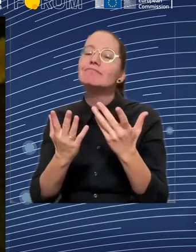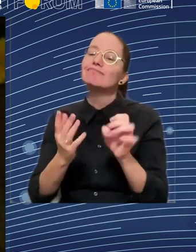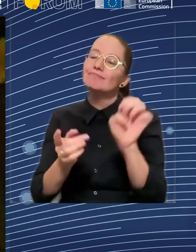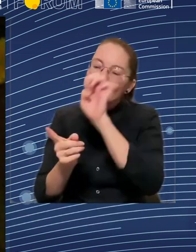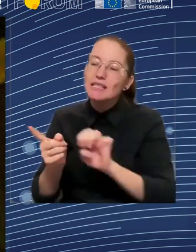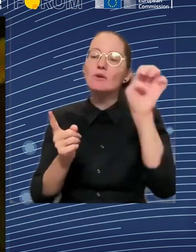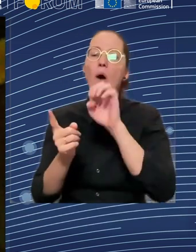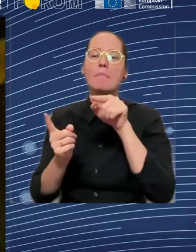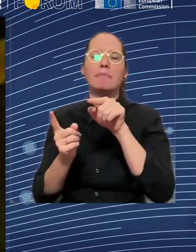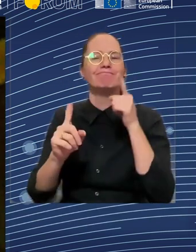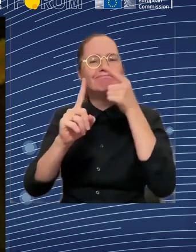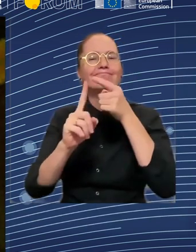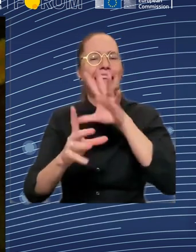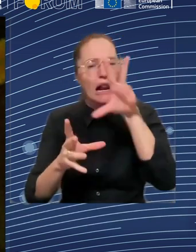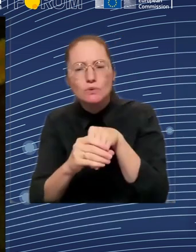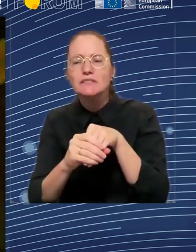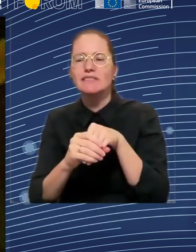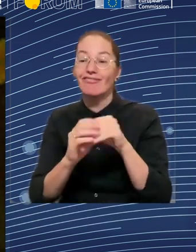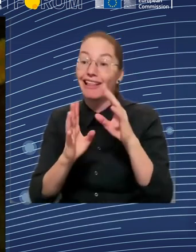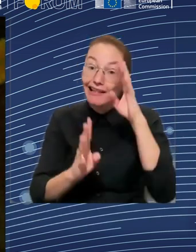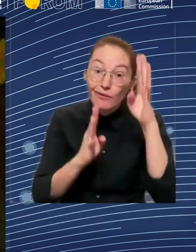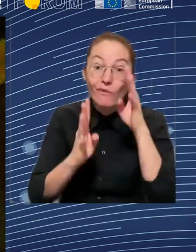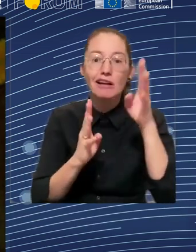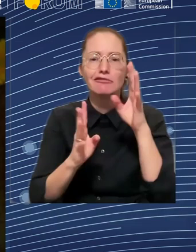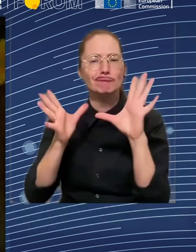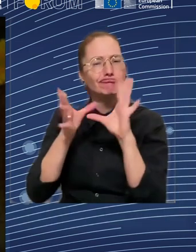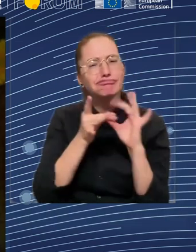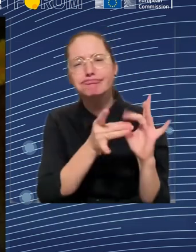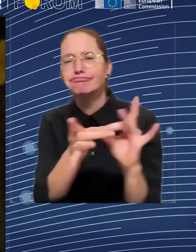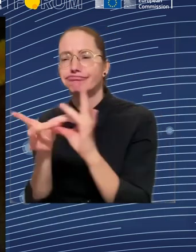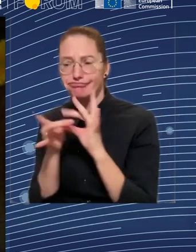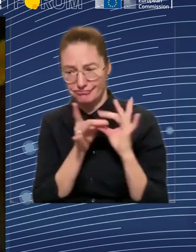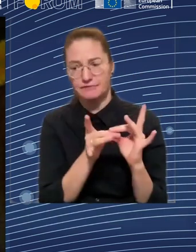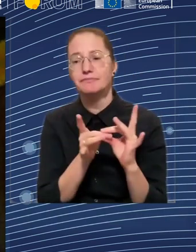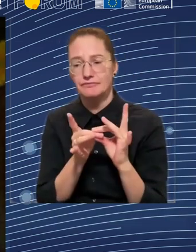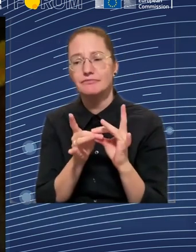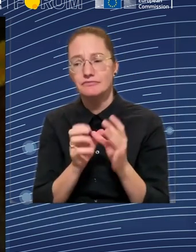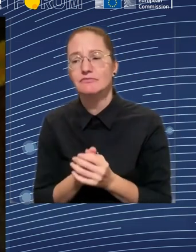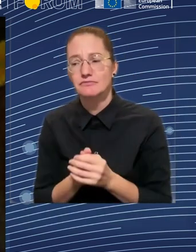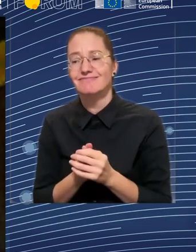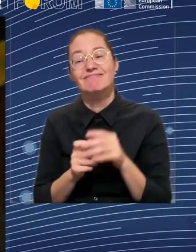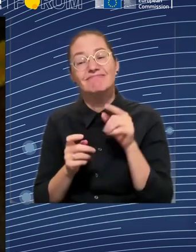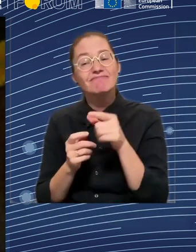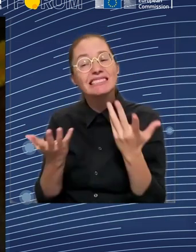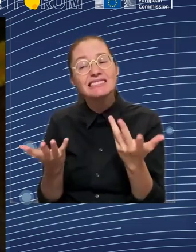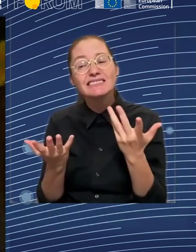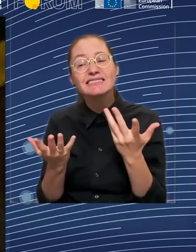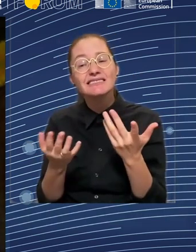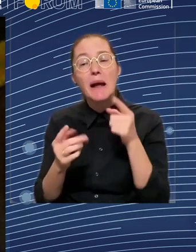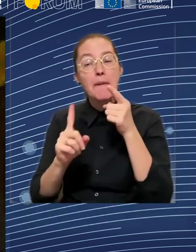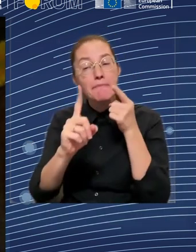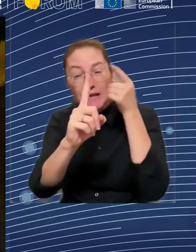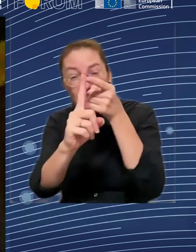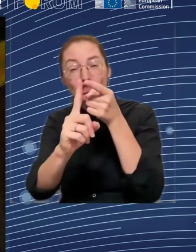area where these social inequalities are really very, very serious. And here,